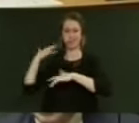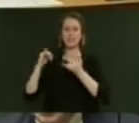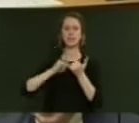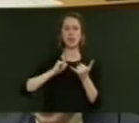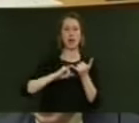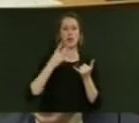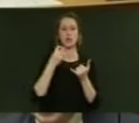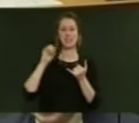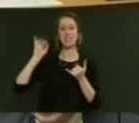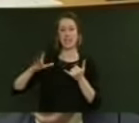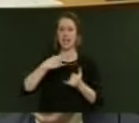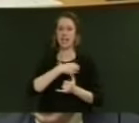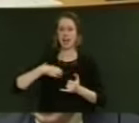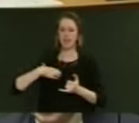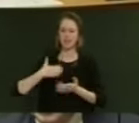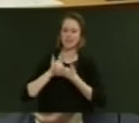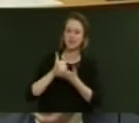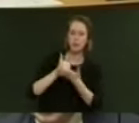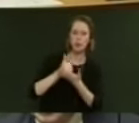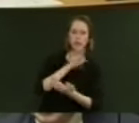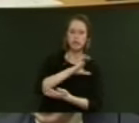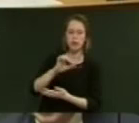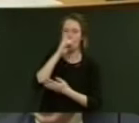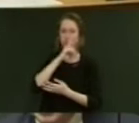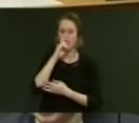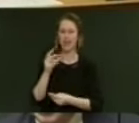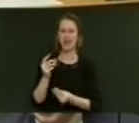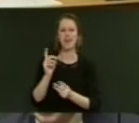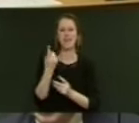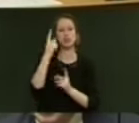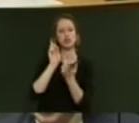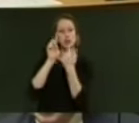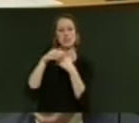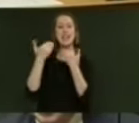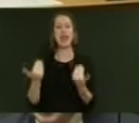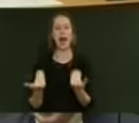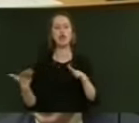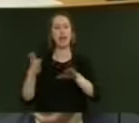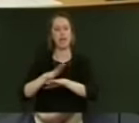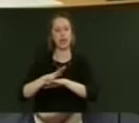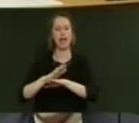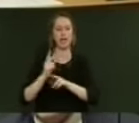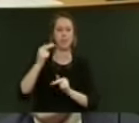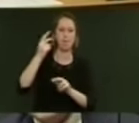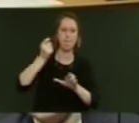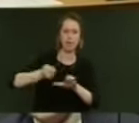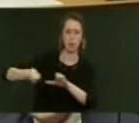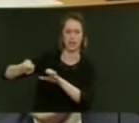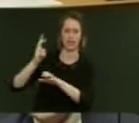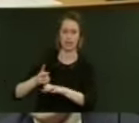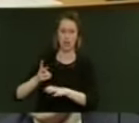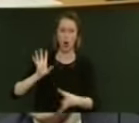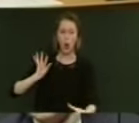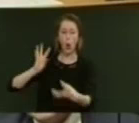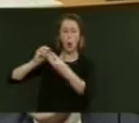2010, the Government has backed Cantabrians in the initial response and now the recovery and rebuild. The total